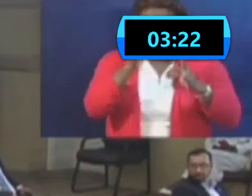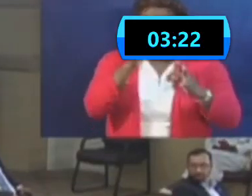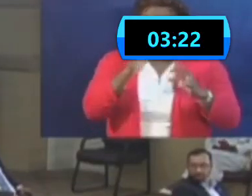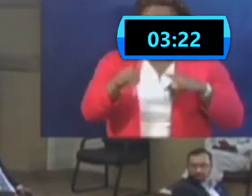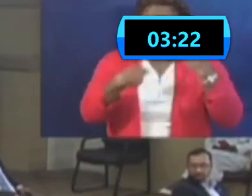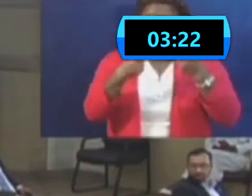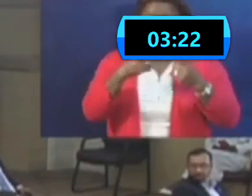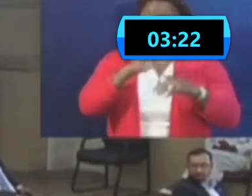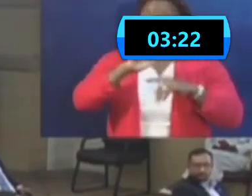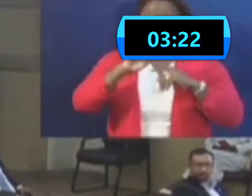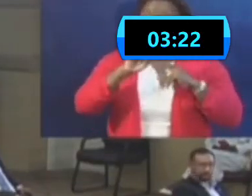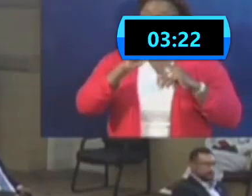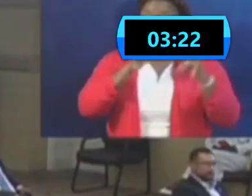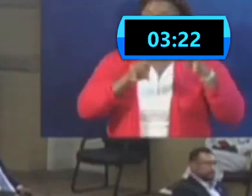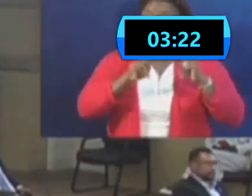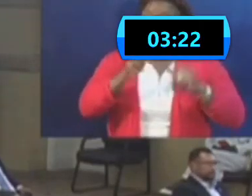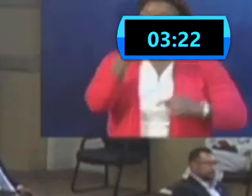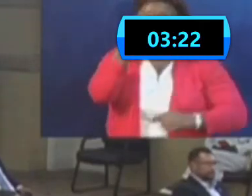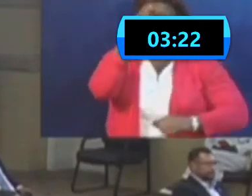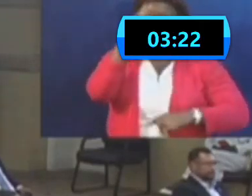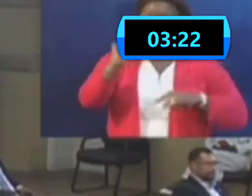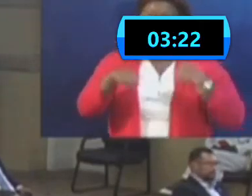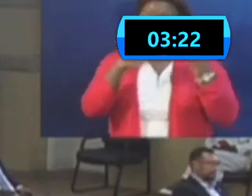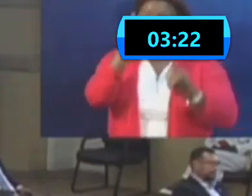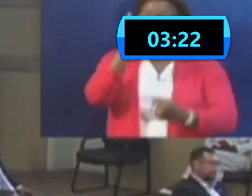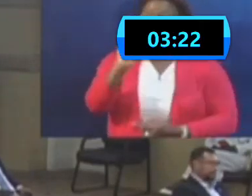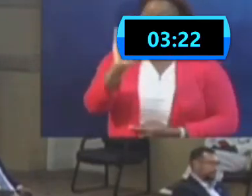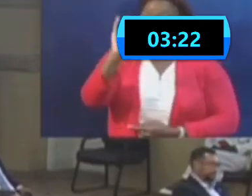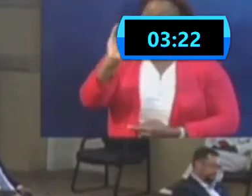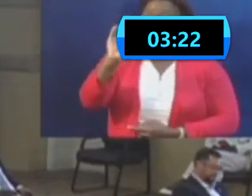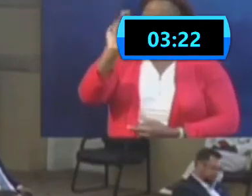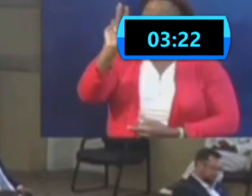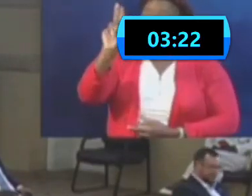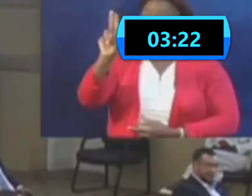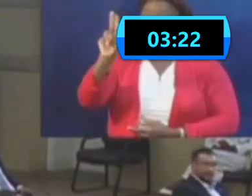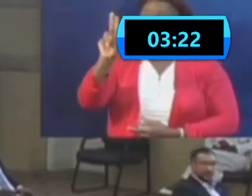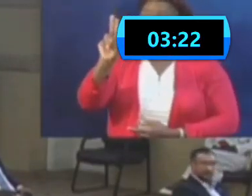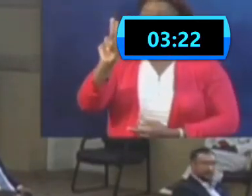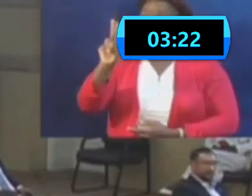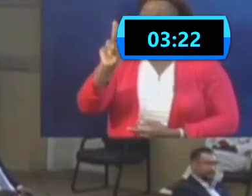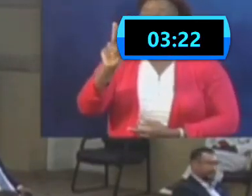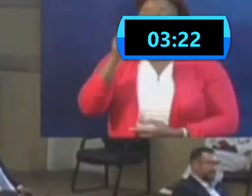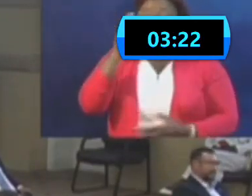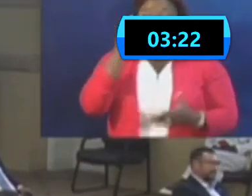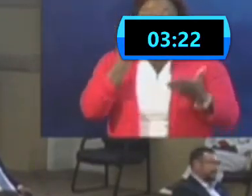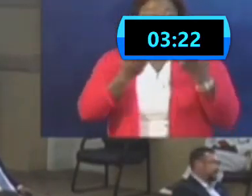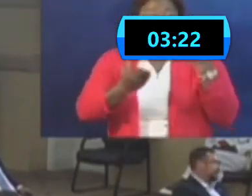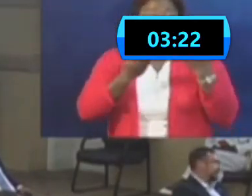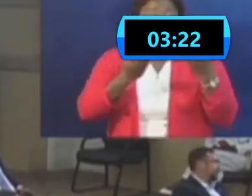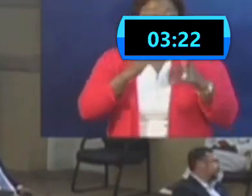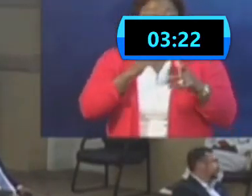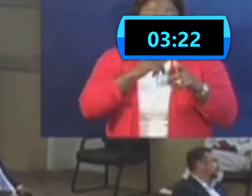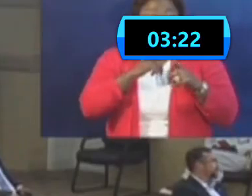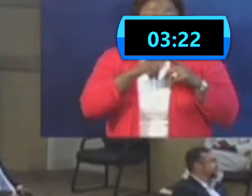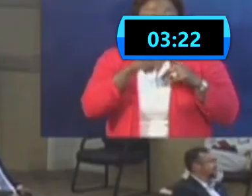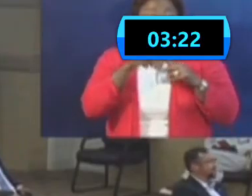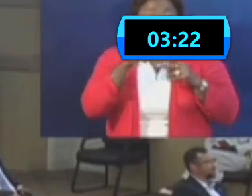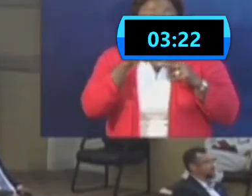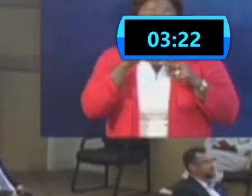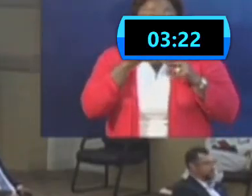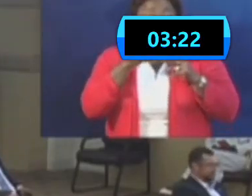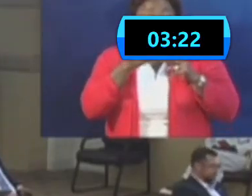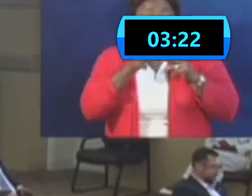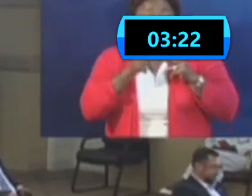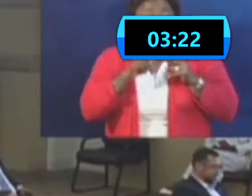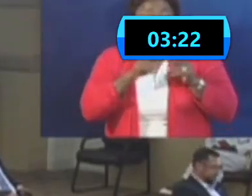stage that the prospects win, can you tell